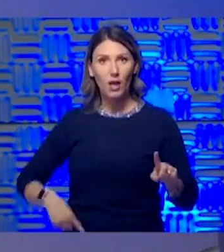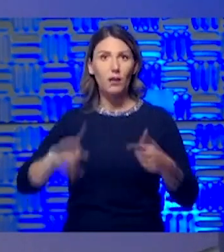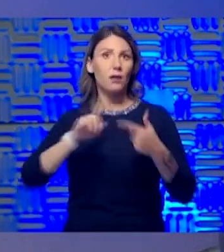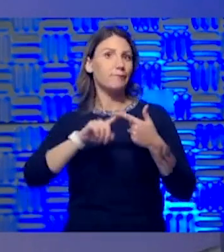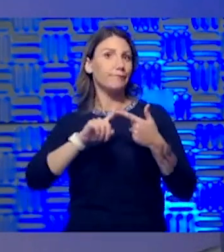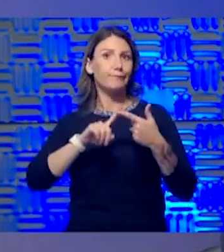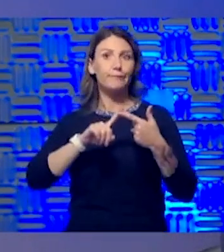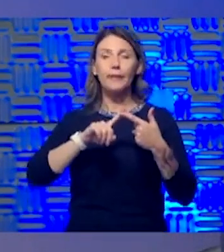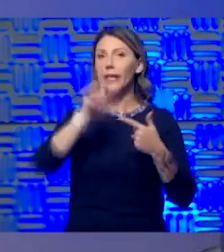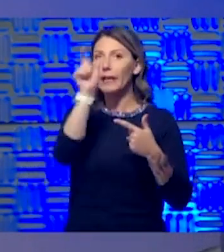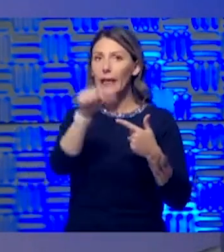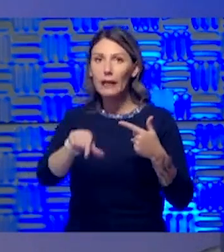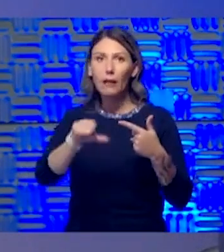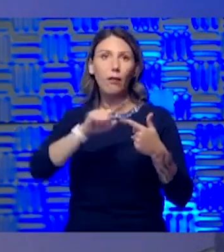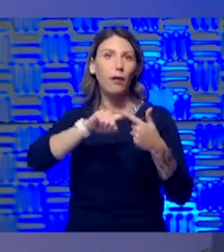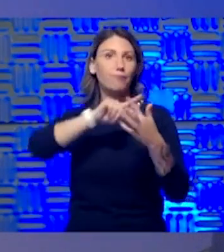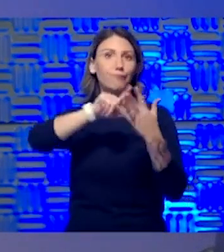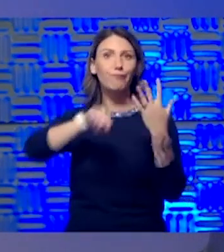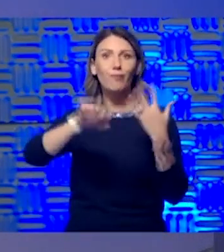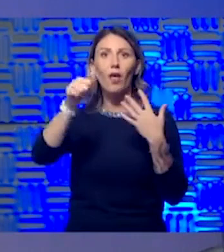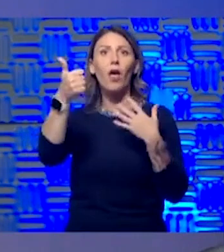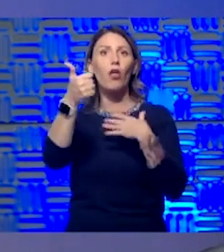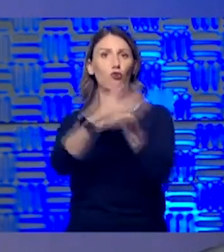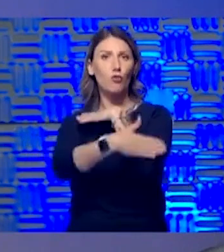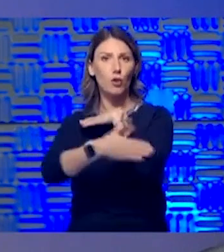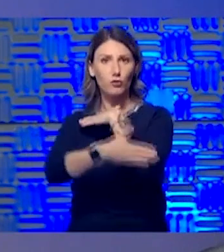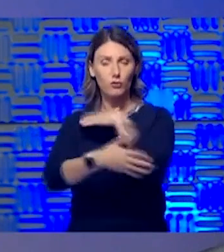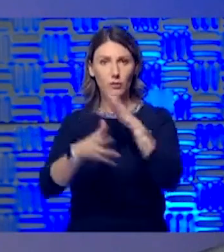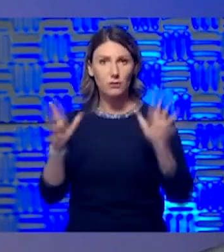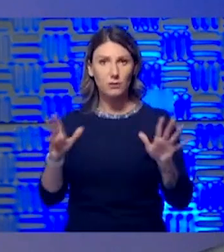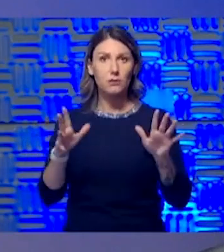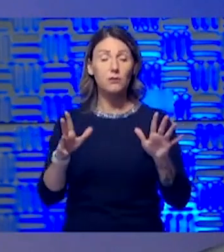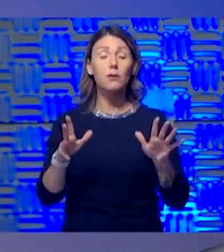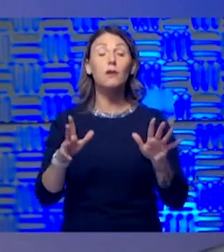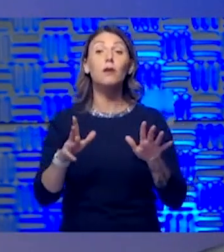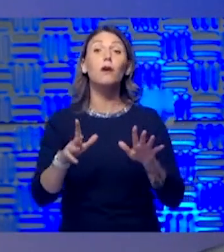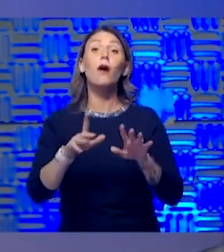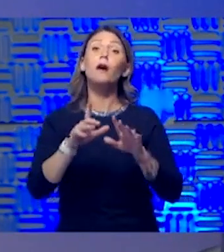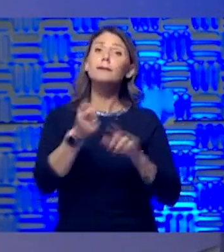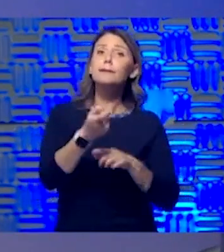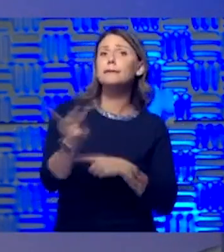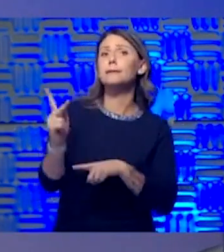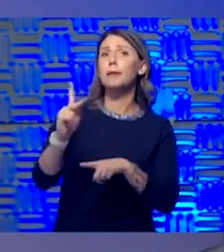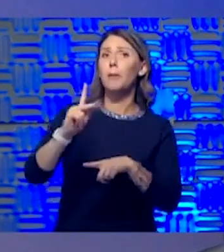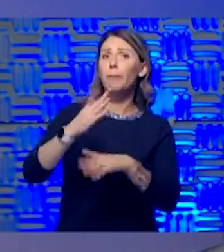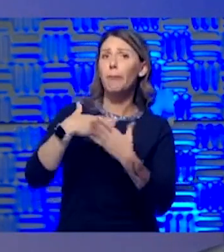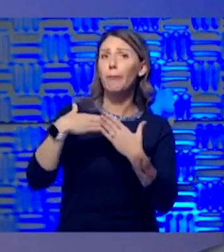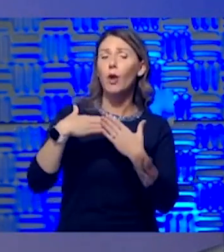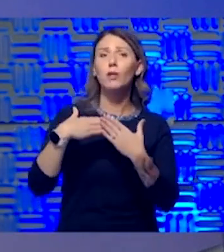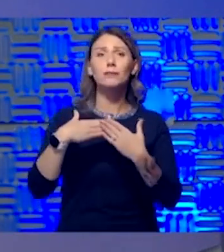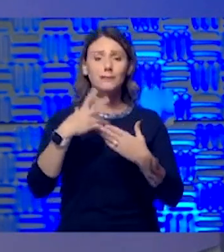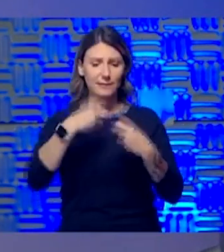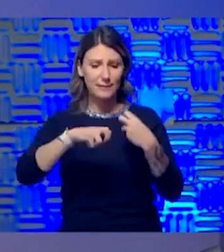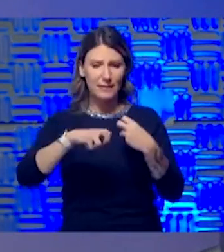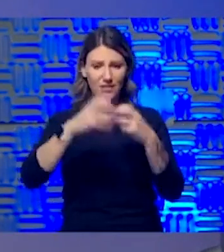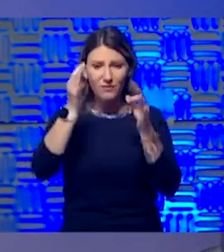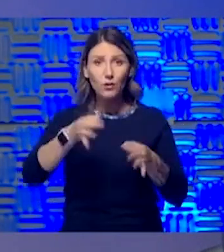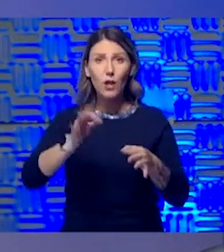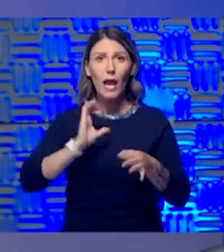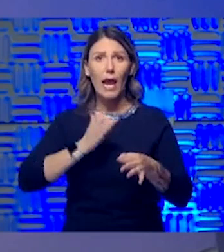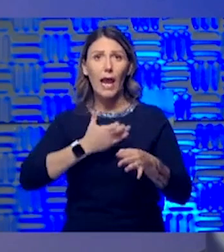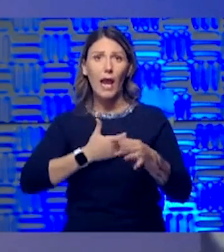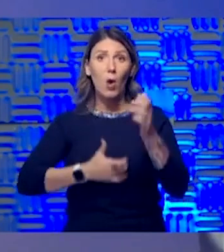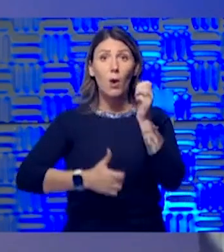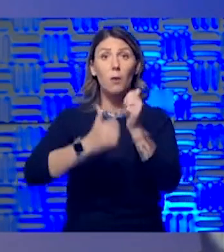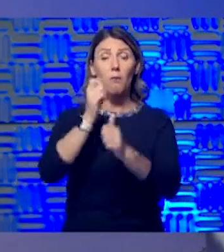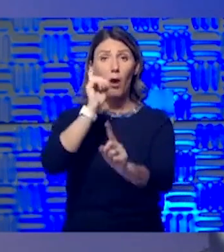Italy, and other places, on some aspects. It's very difficult to determine. You know, our main tenant in